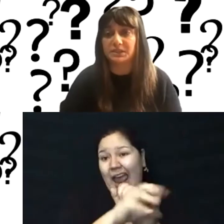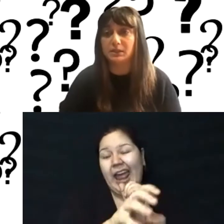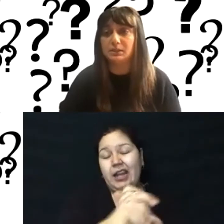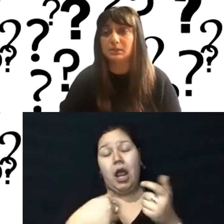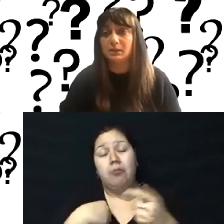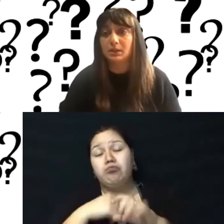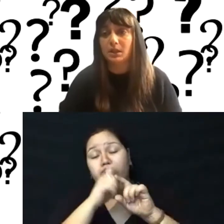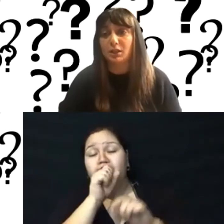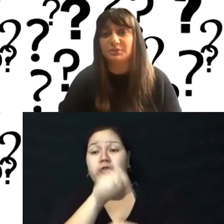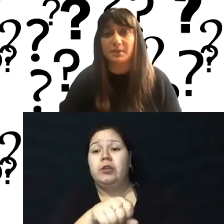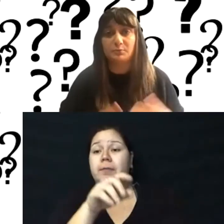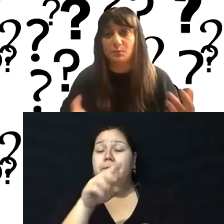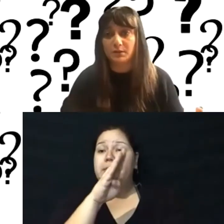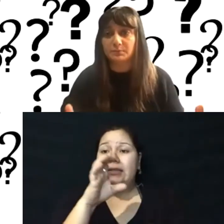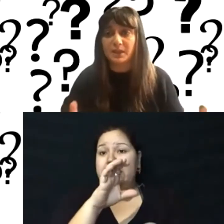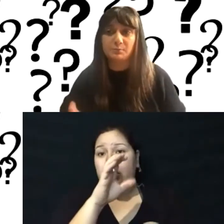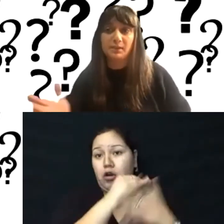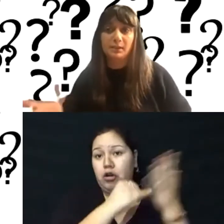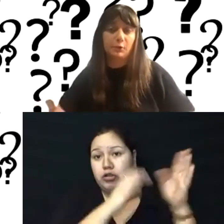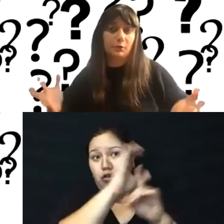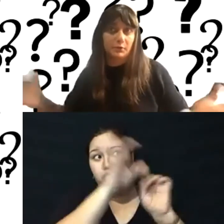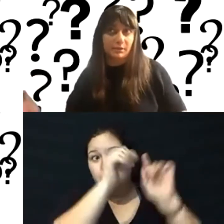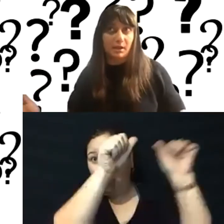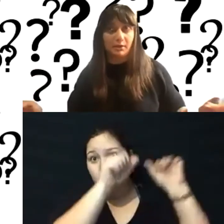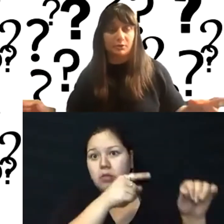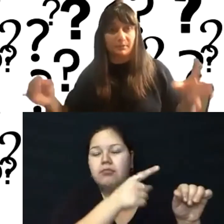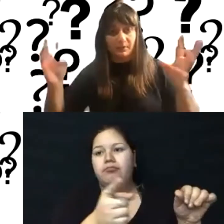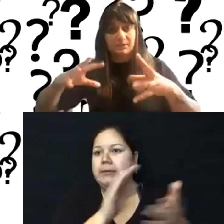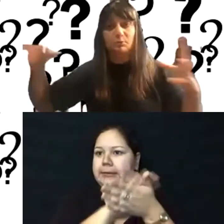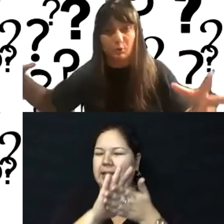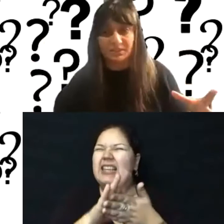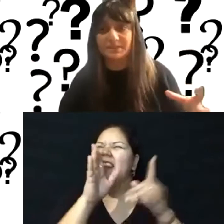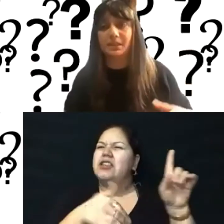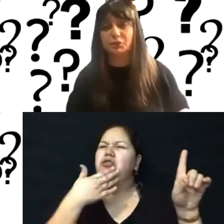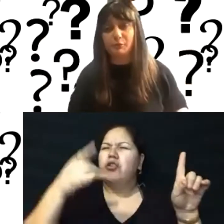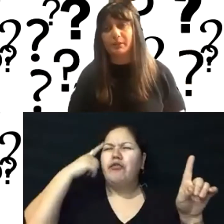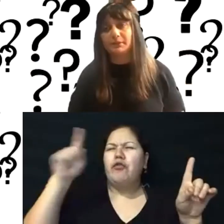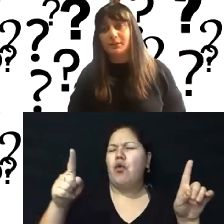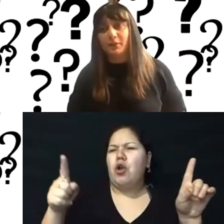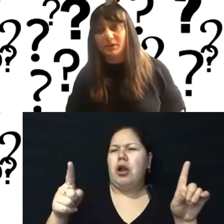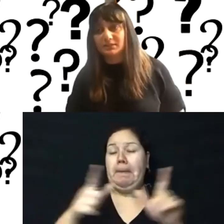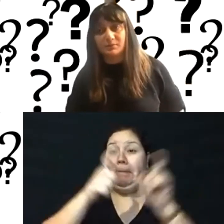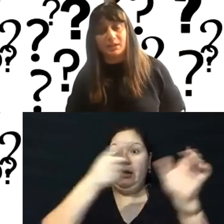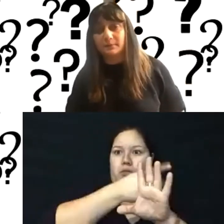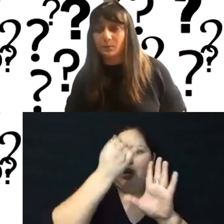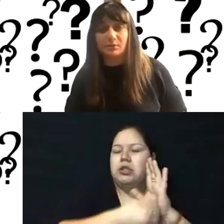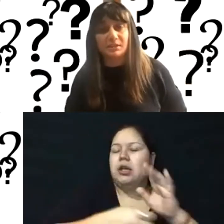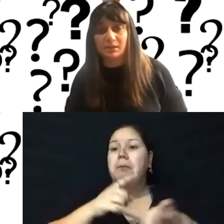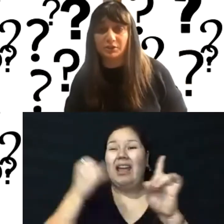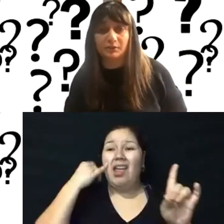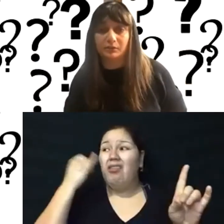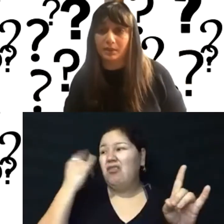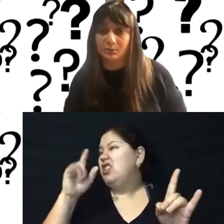love using it. Um, so that would be one, that would be if you're looking to hire something that's a little bit more substantial, but otherwise I would ask for